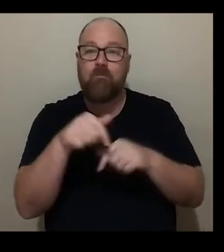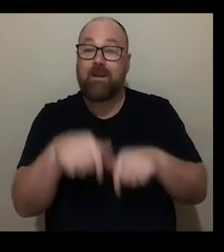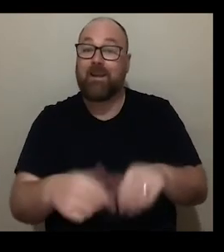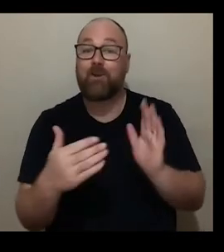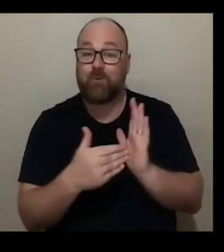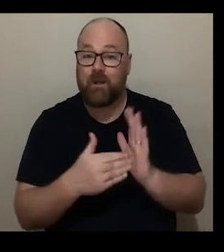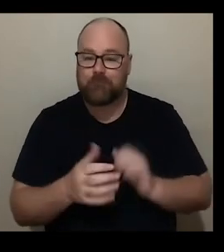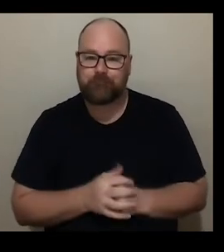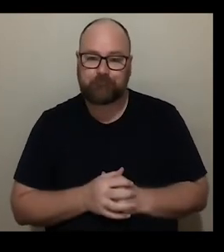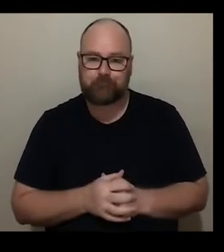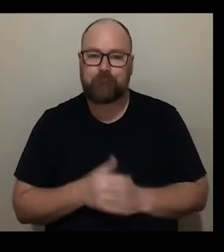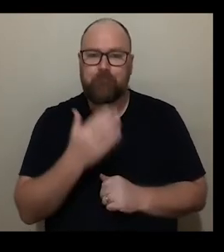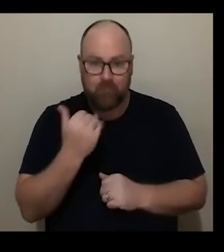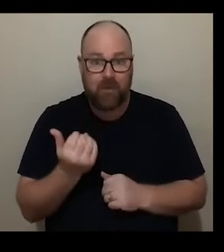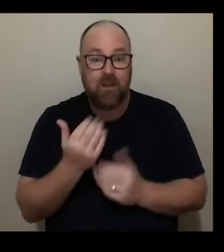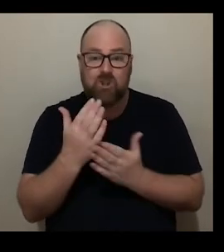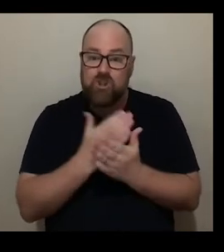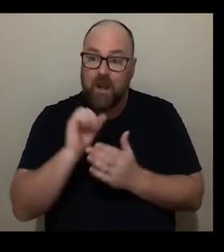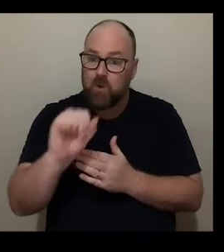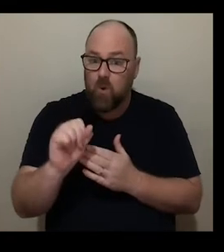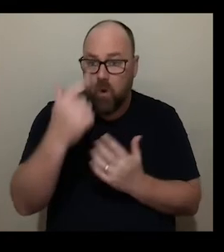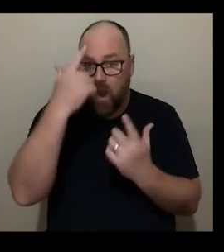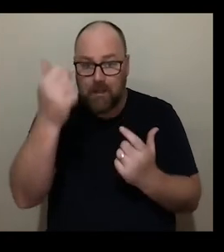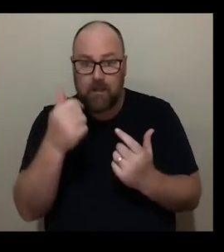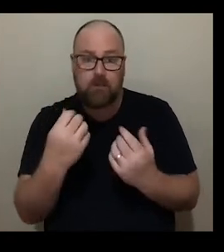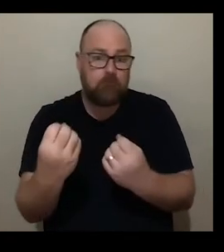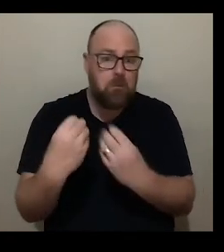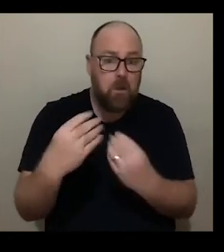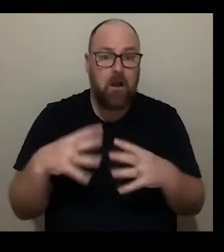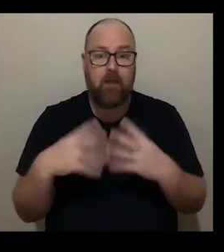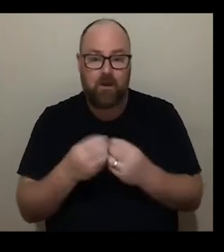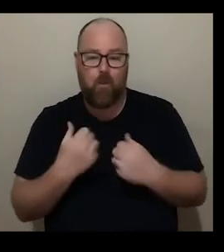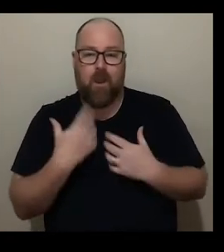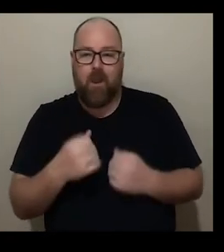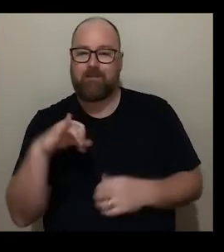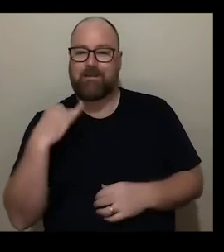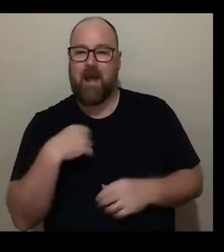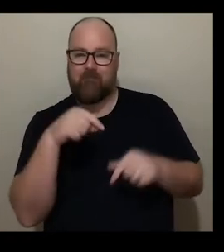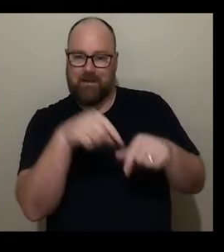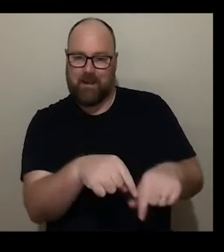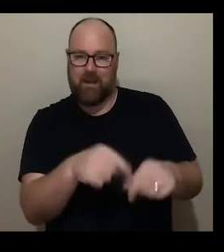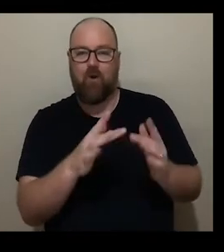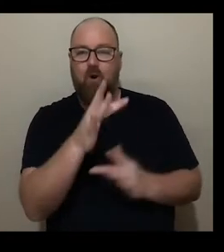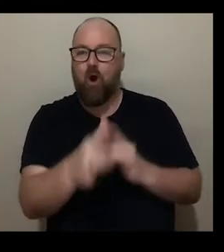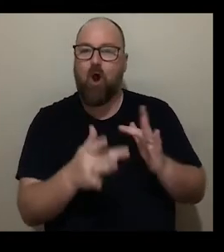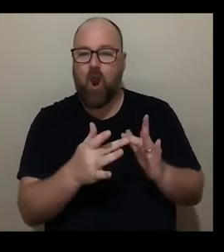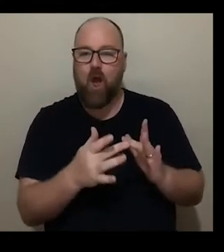you have as we have staff from Accessible Arts and the Art Gallery of New South Wales online to respond to your